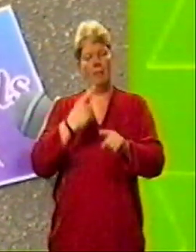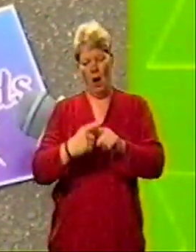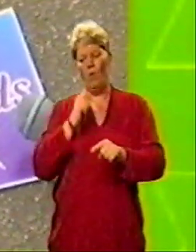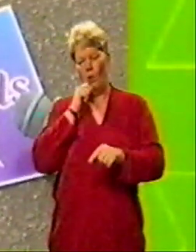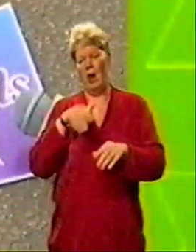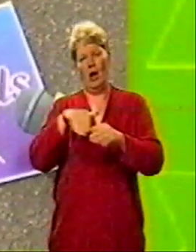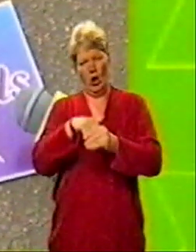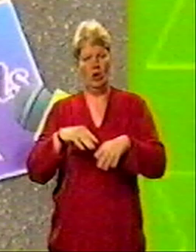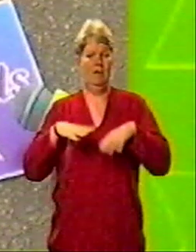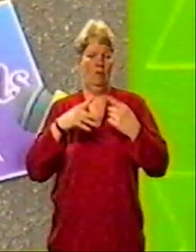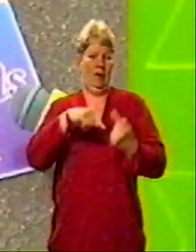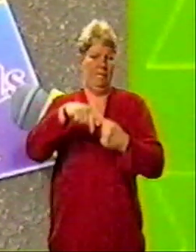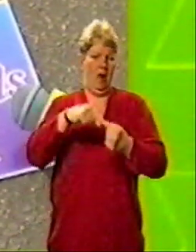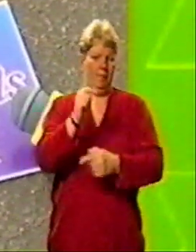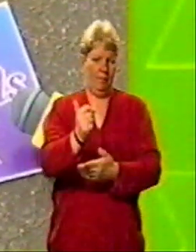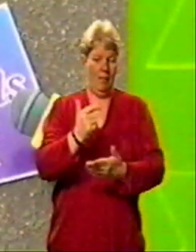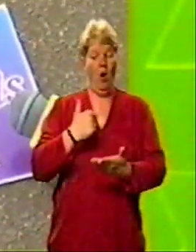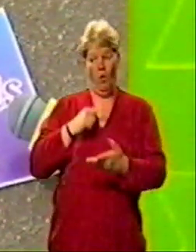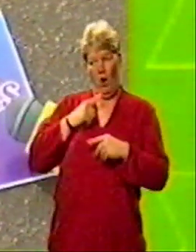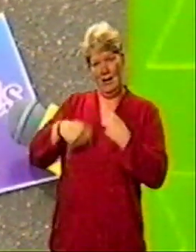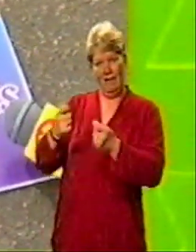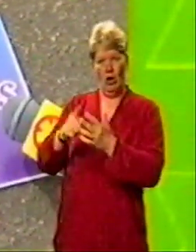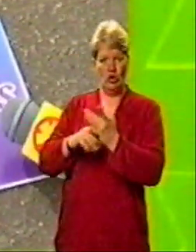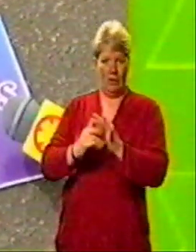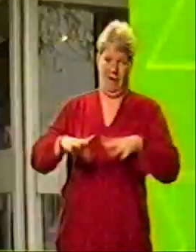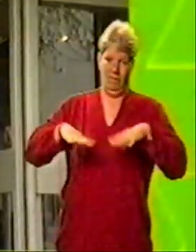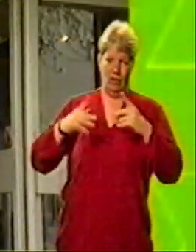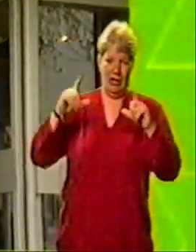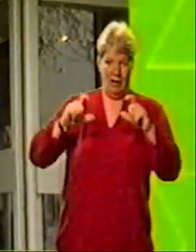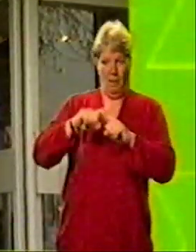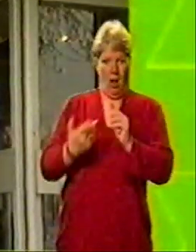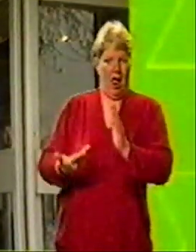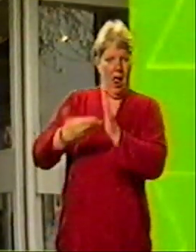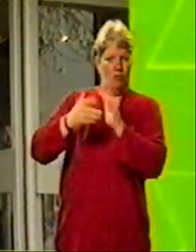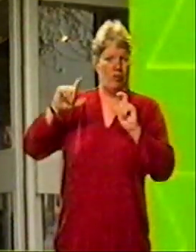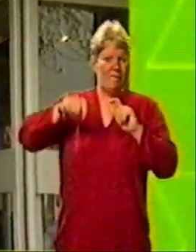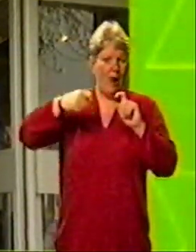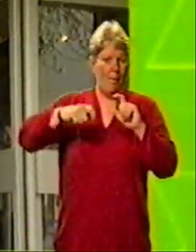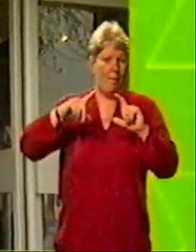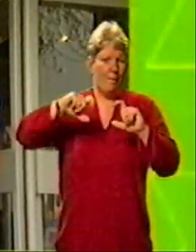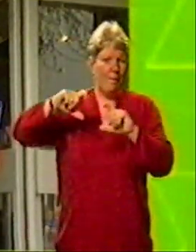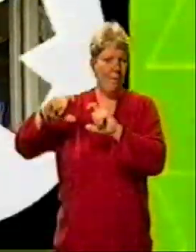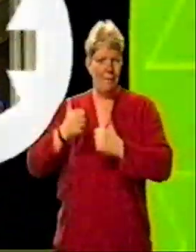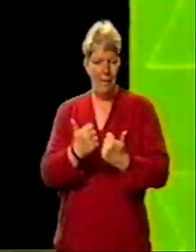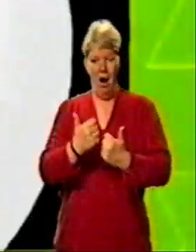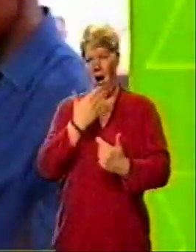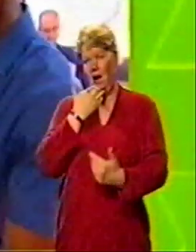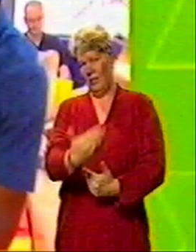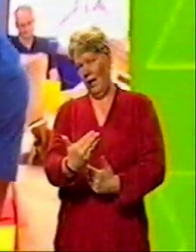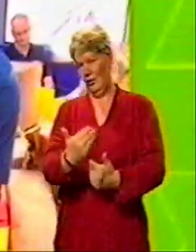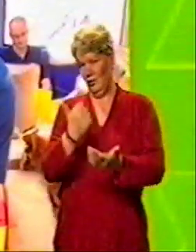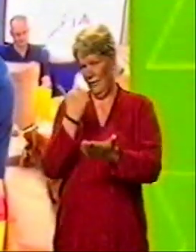include a film. We'd like to give James a free camera and some extra film. That's great! Thanks, hit squad!